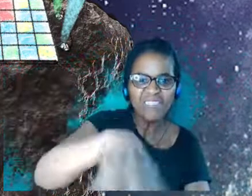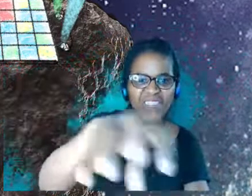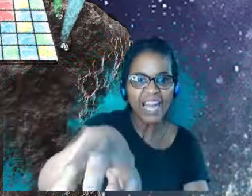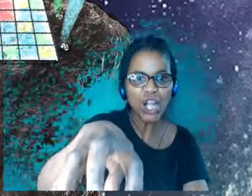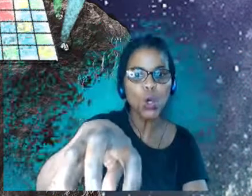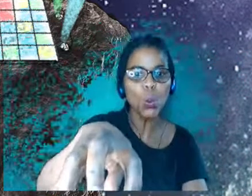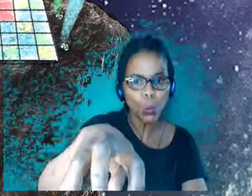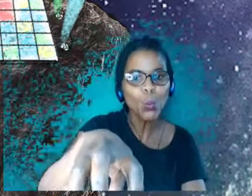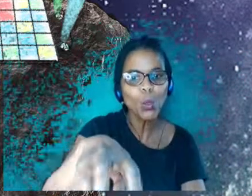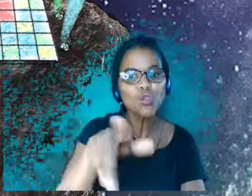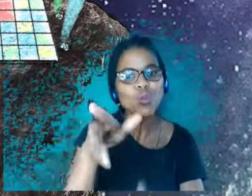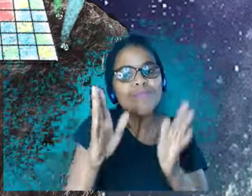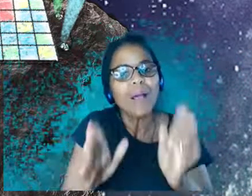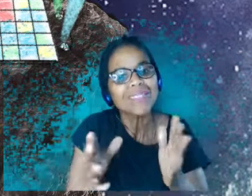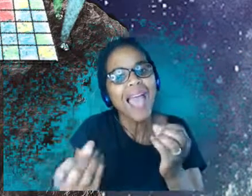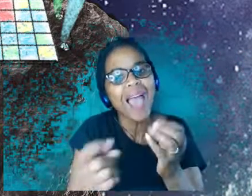happening.